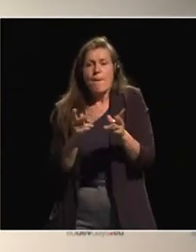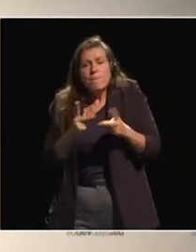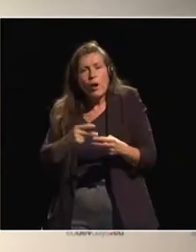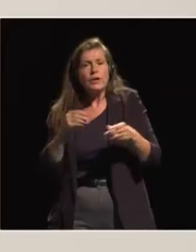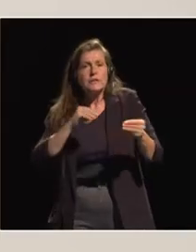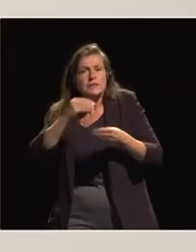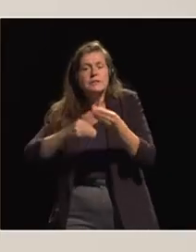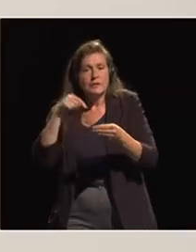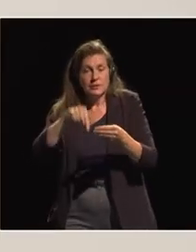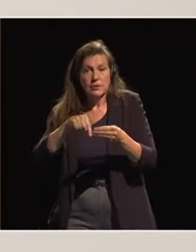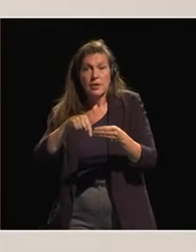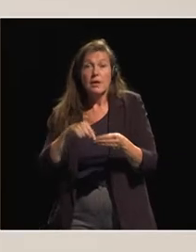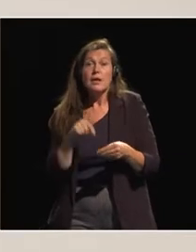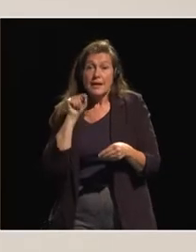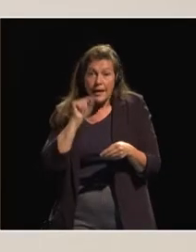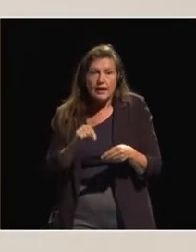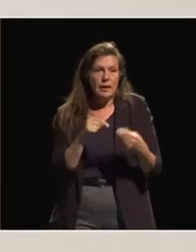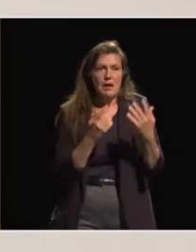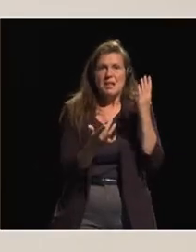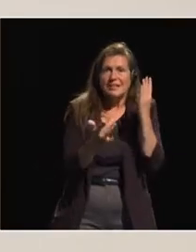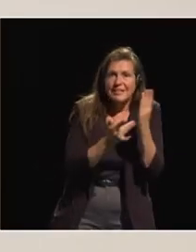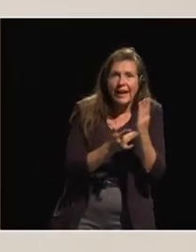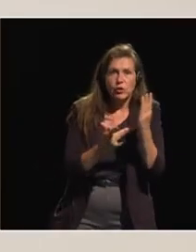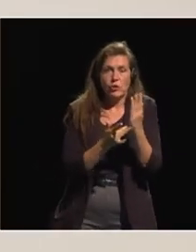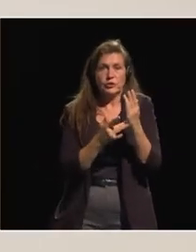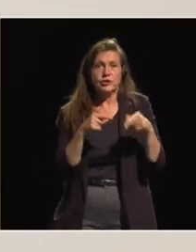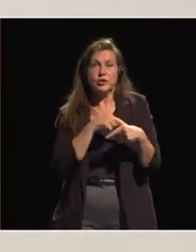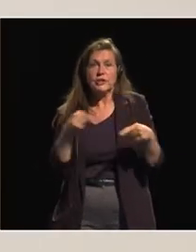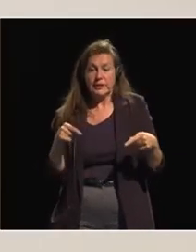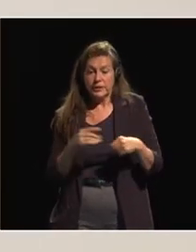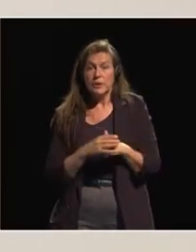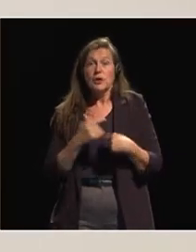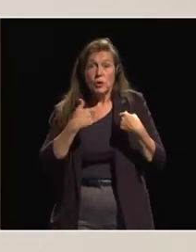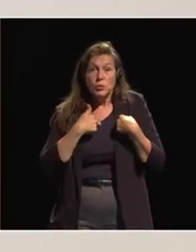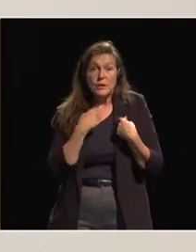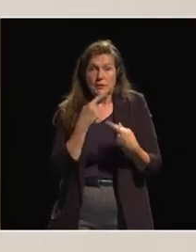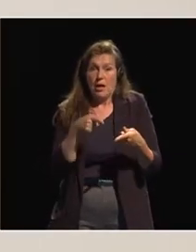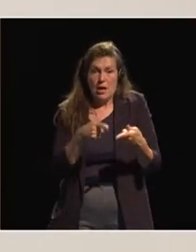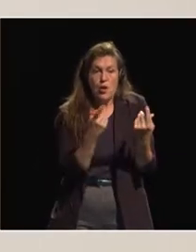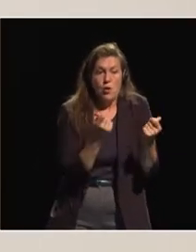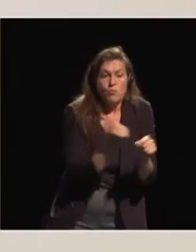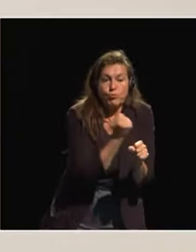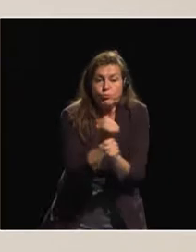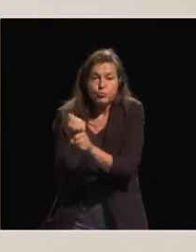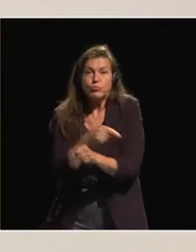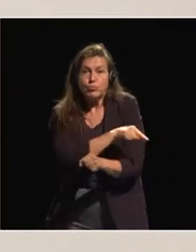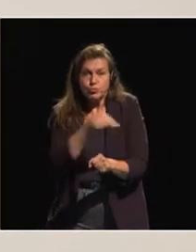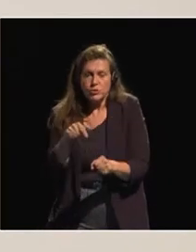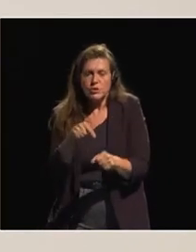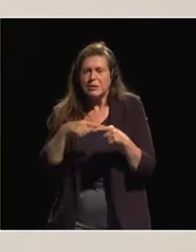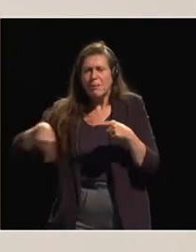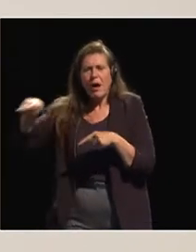Because they say, with the technologies of nowadays, when we say we are producing natural things, it is hard for people to